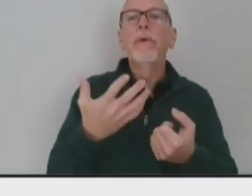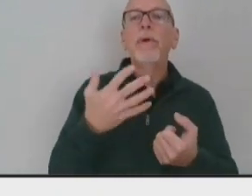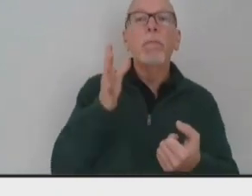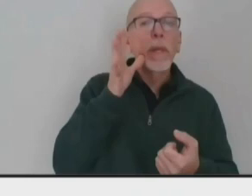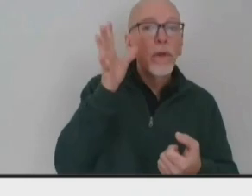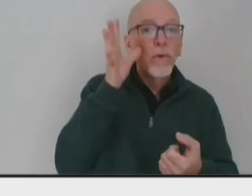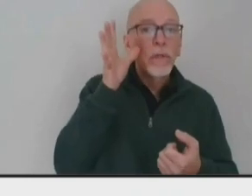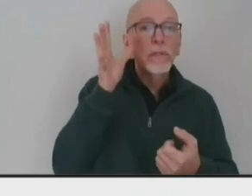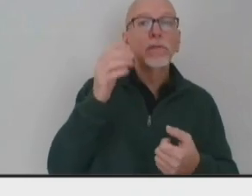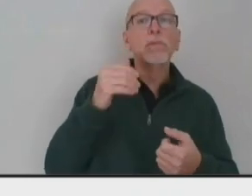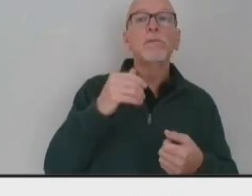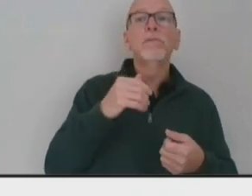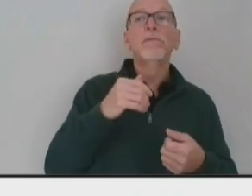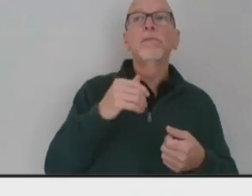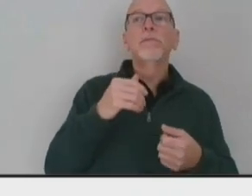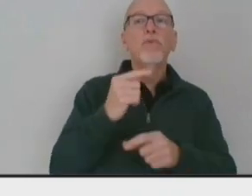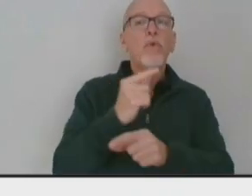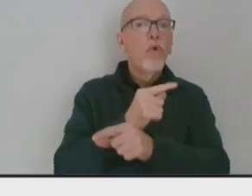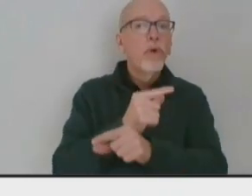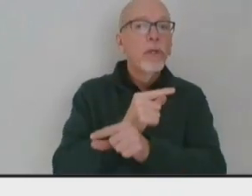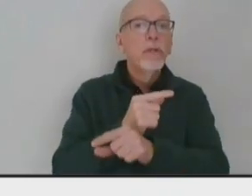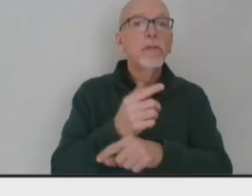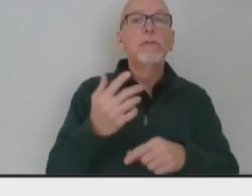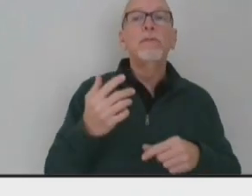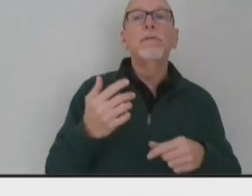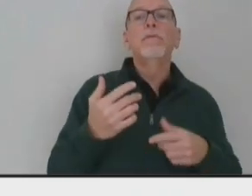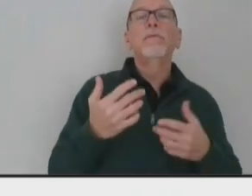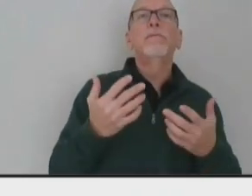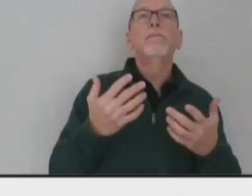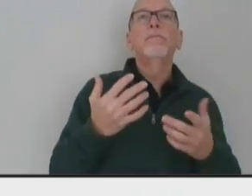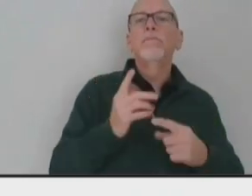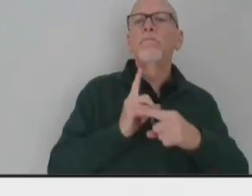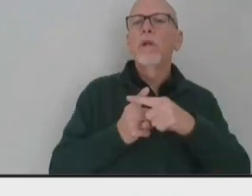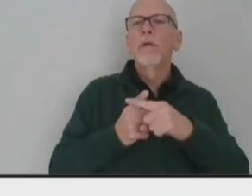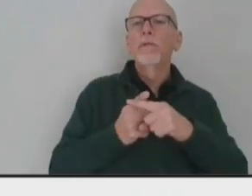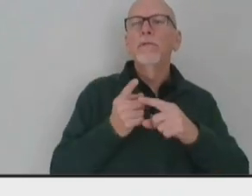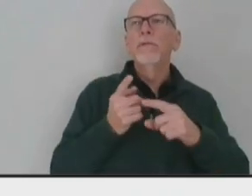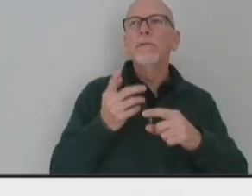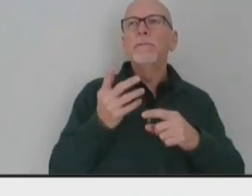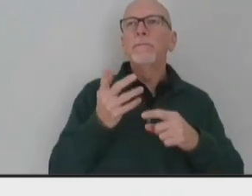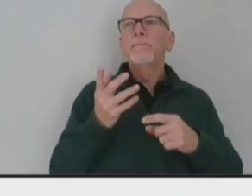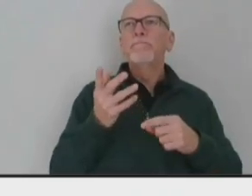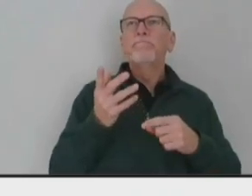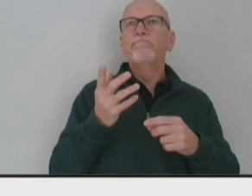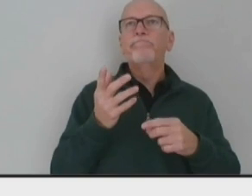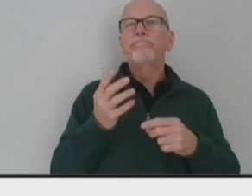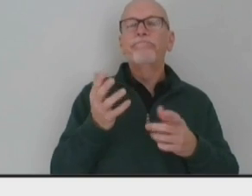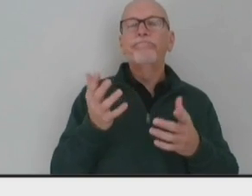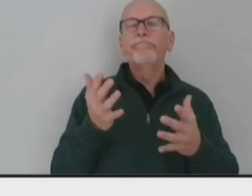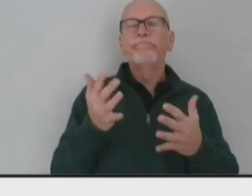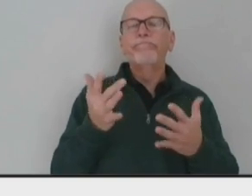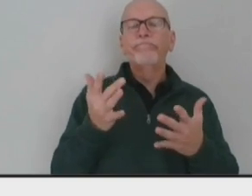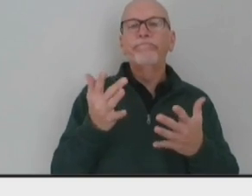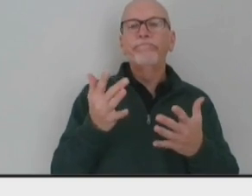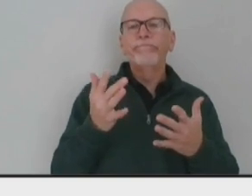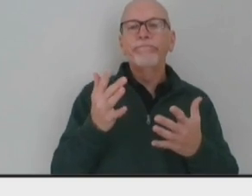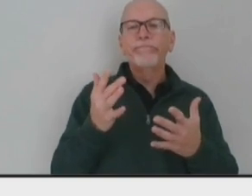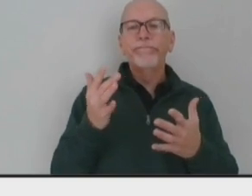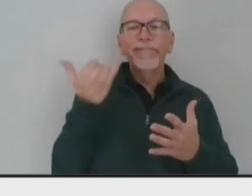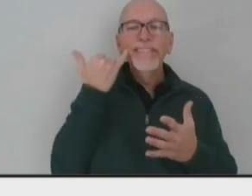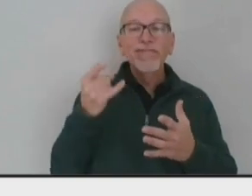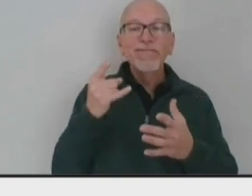to guardians, plus, you know, the minor children